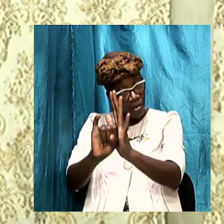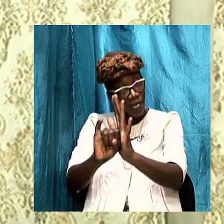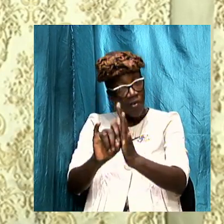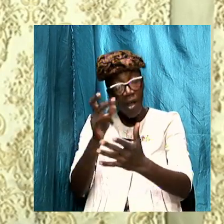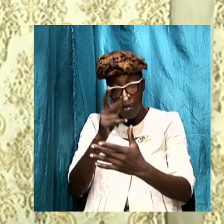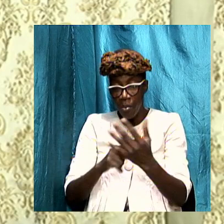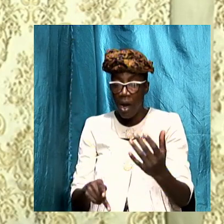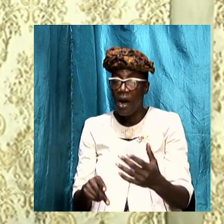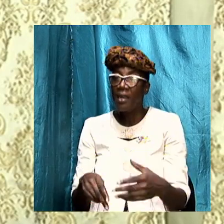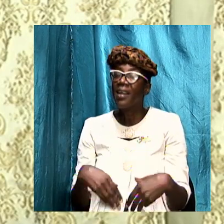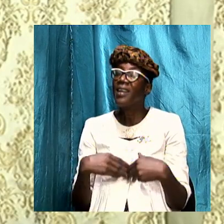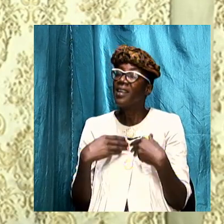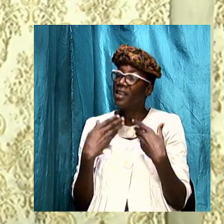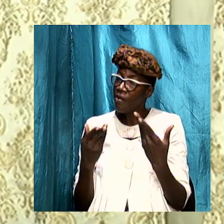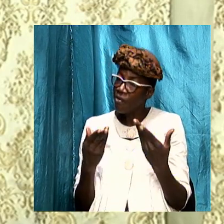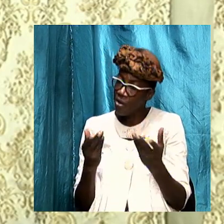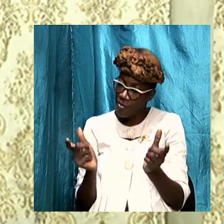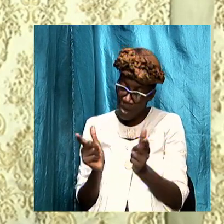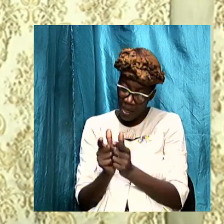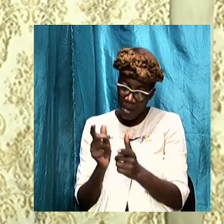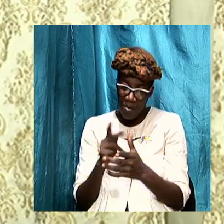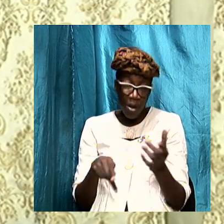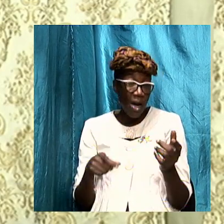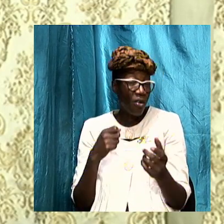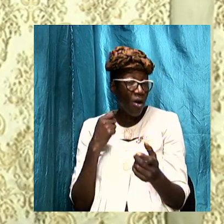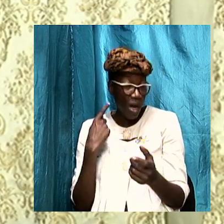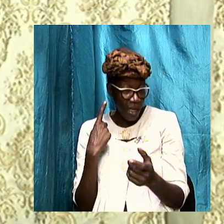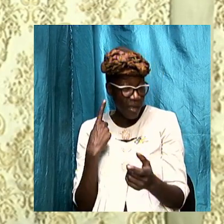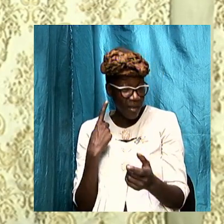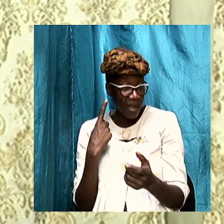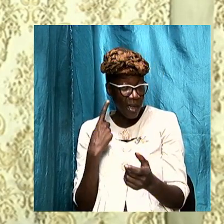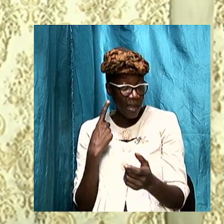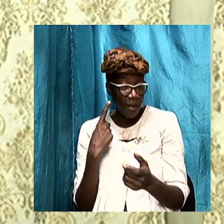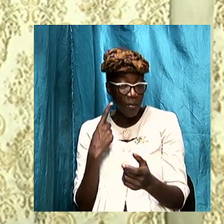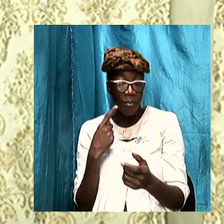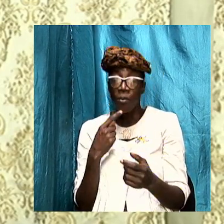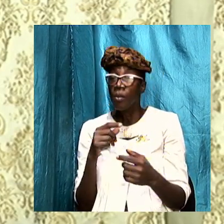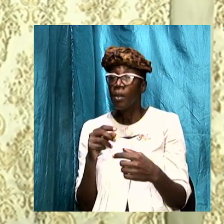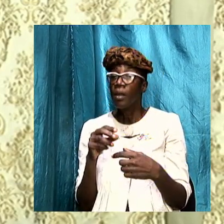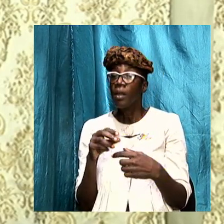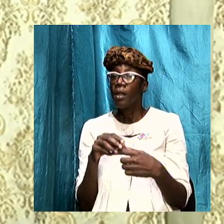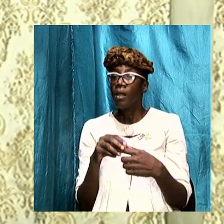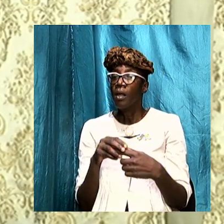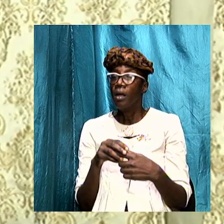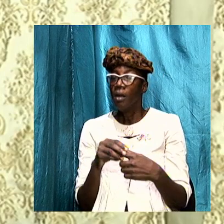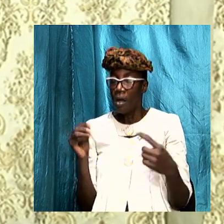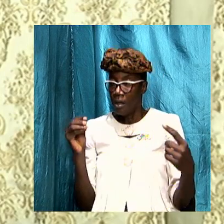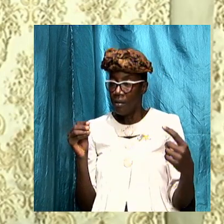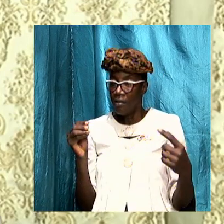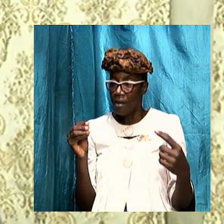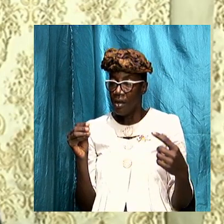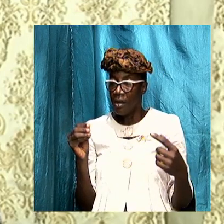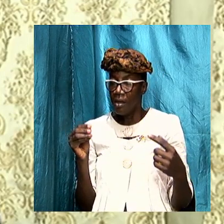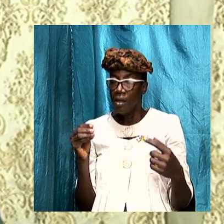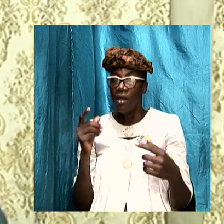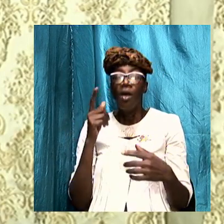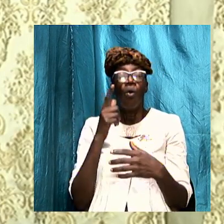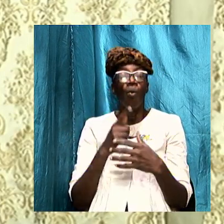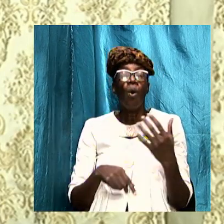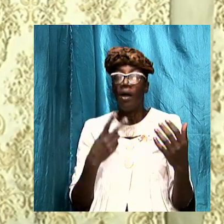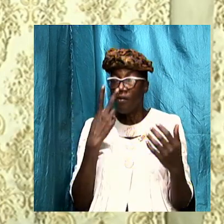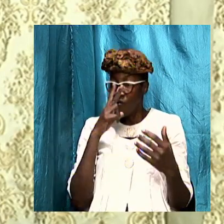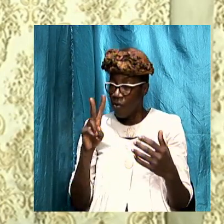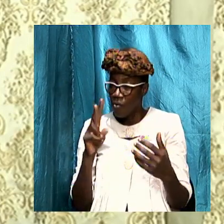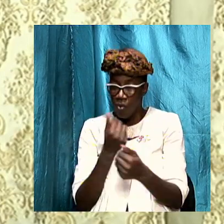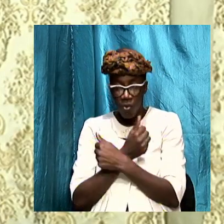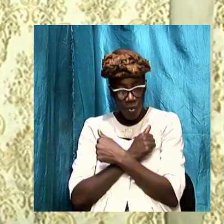but it is important that we grasp and understand the key so that we can understand which view we